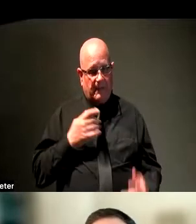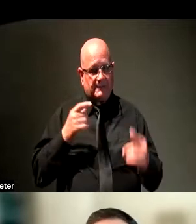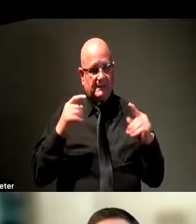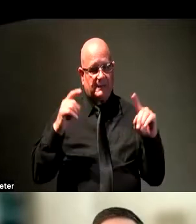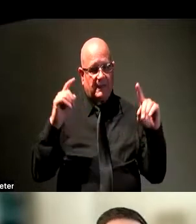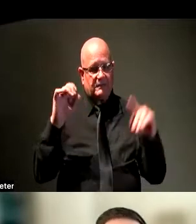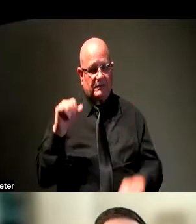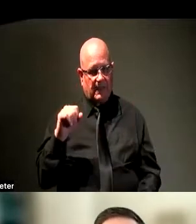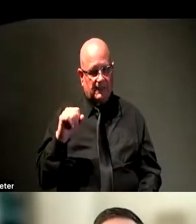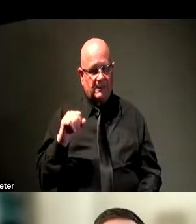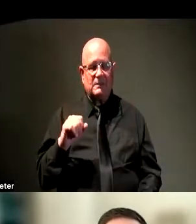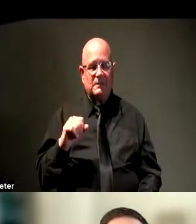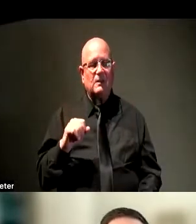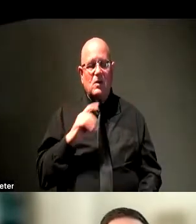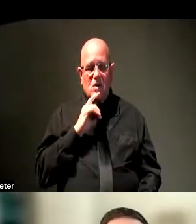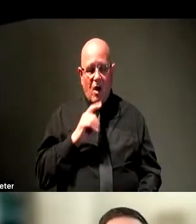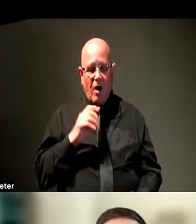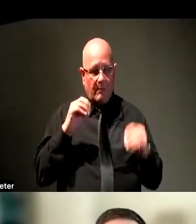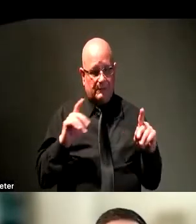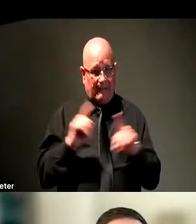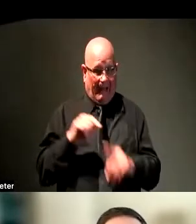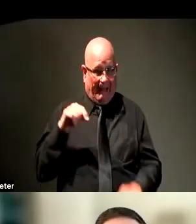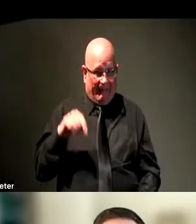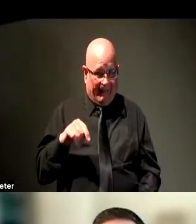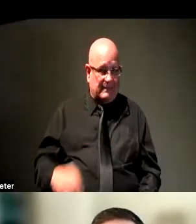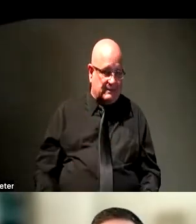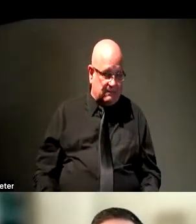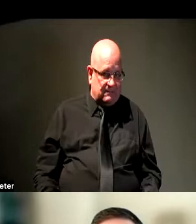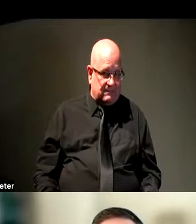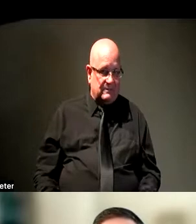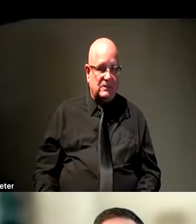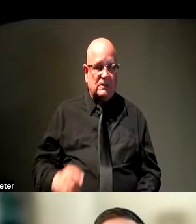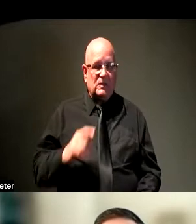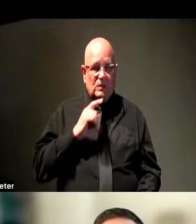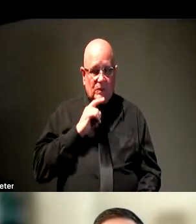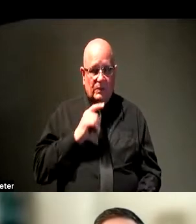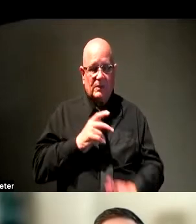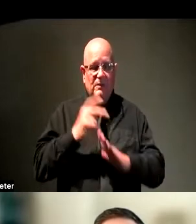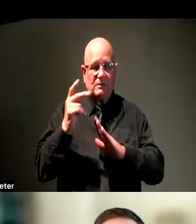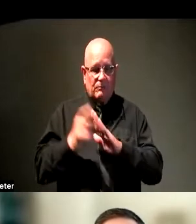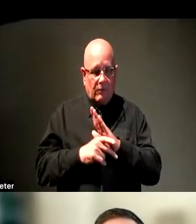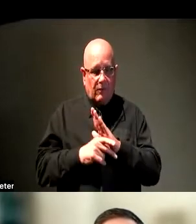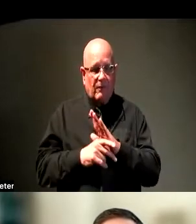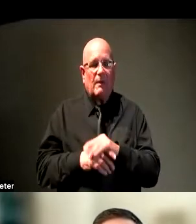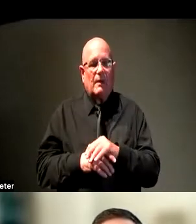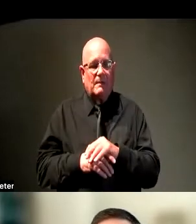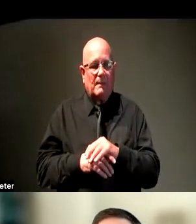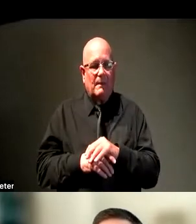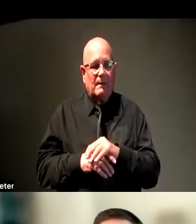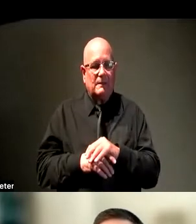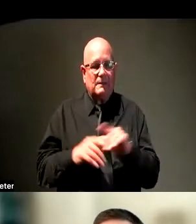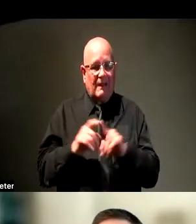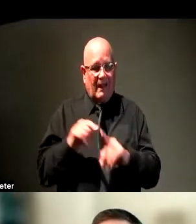opportunities. There are opportunities like this one. Again, I'm thrilled to be a part of your program and honored to be a part of the program today. And the